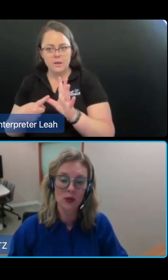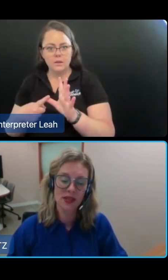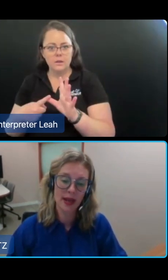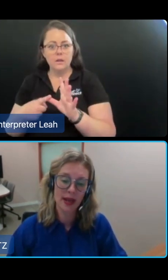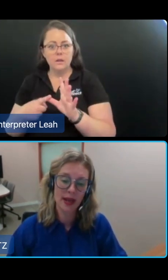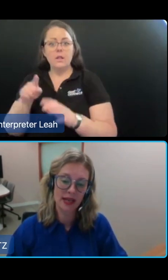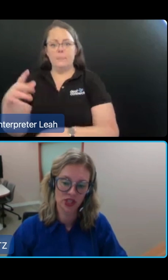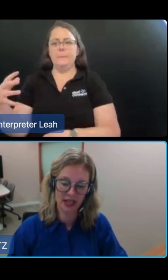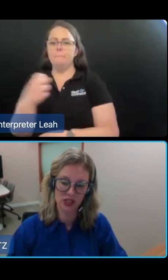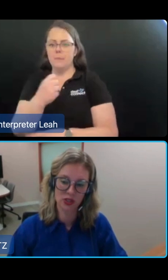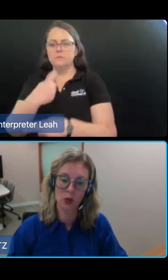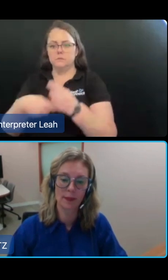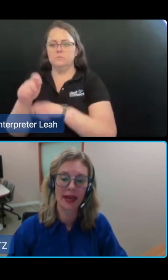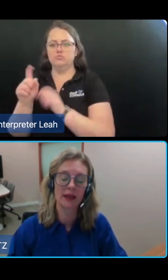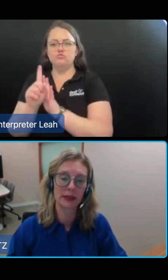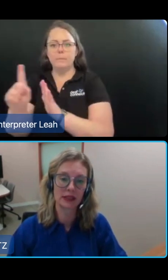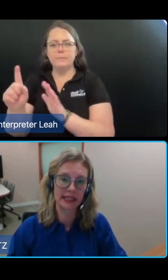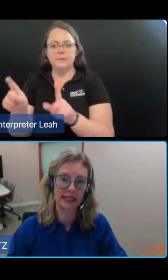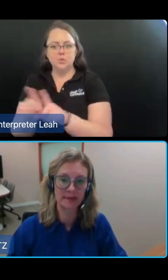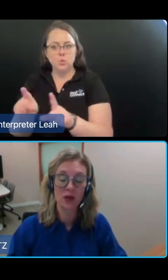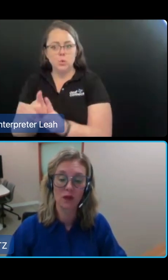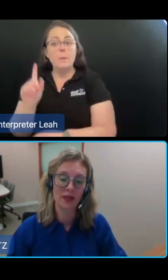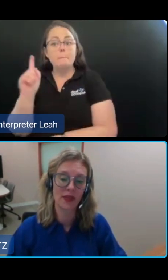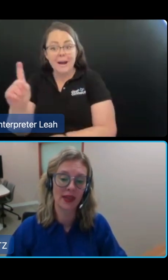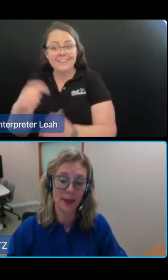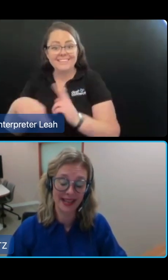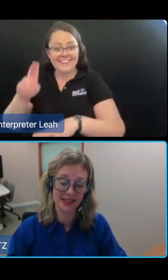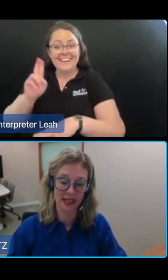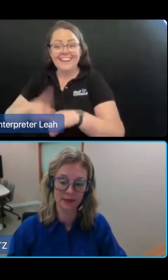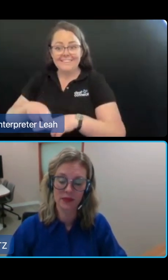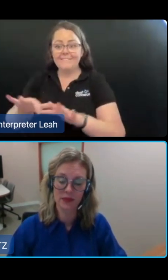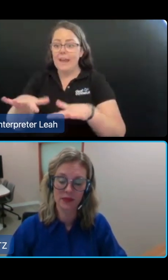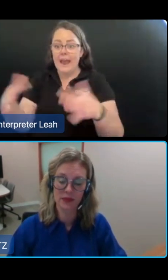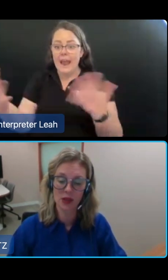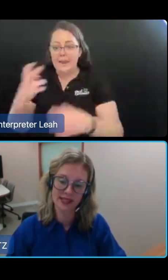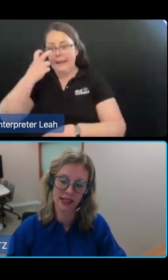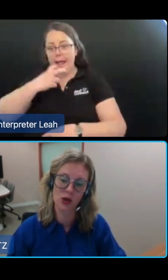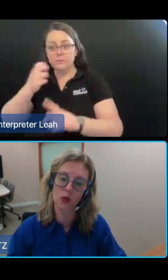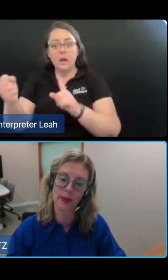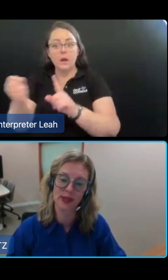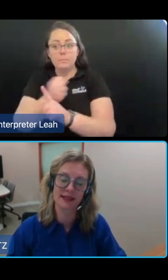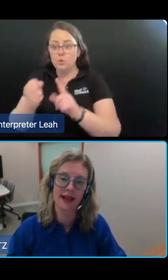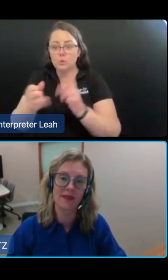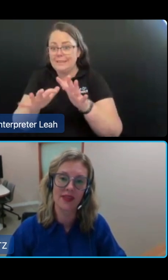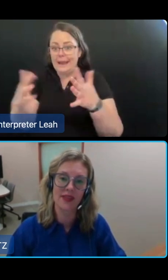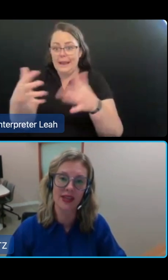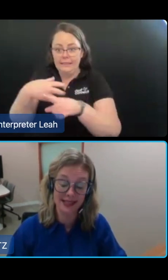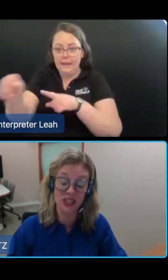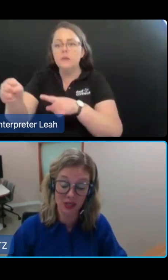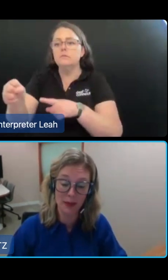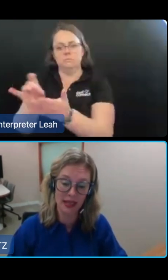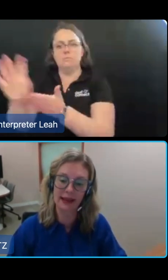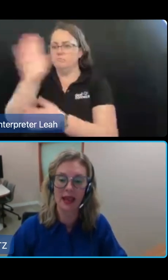We also made an important change to talk about ability rather than capacity when referencing an older person and their